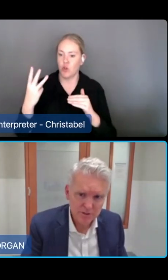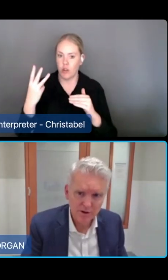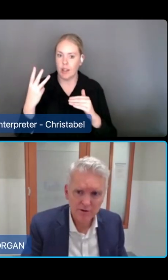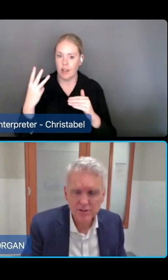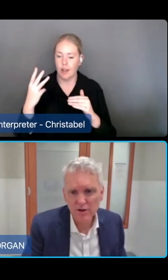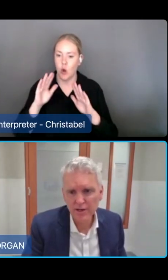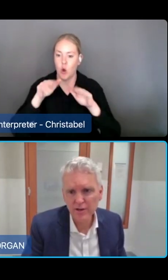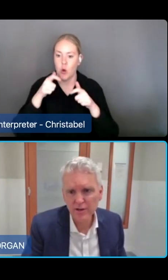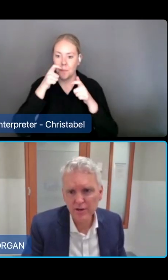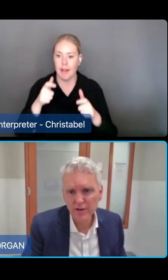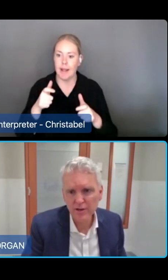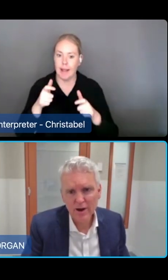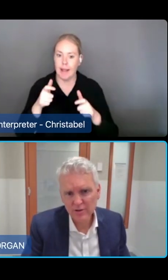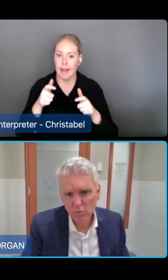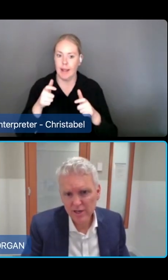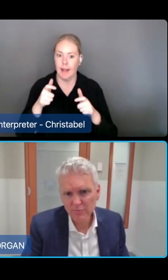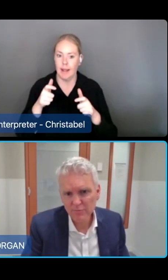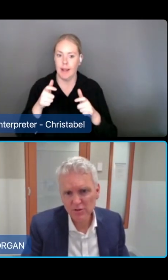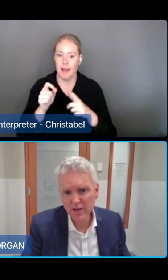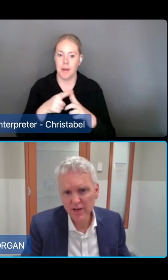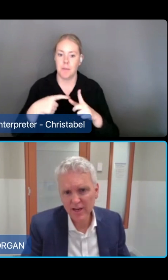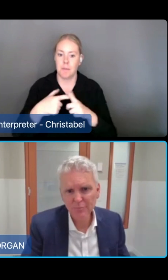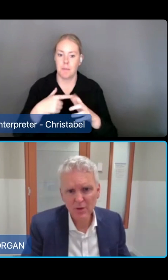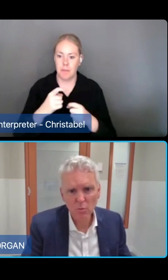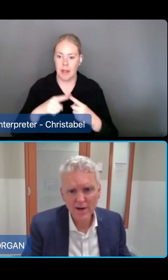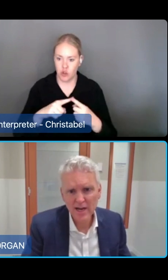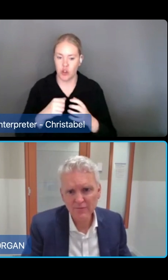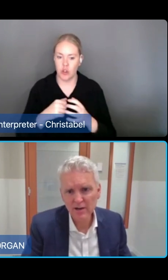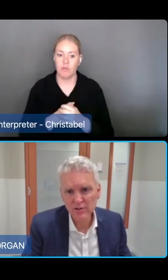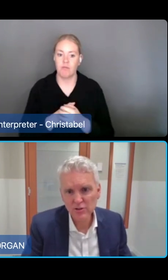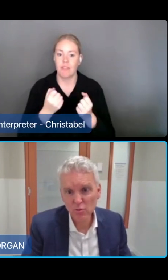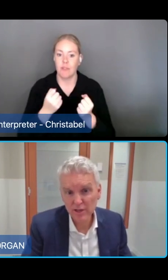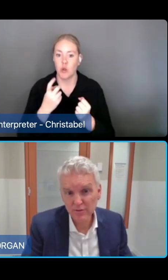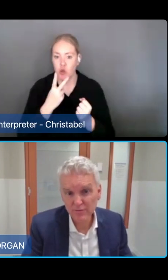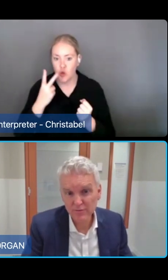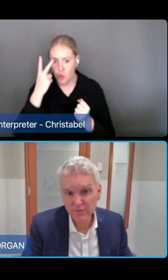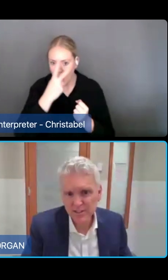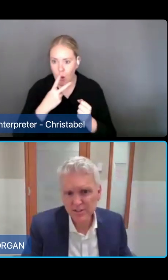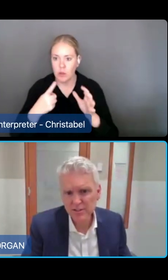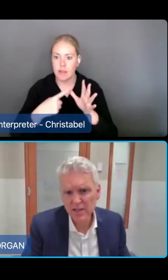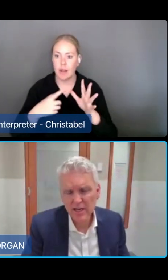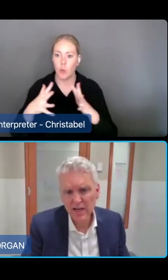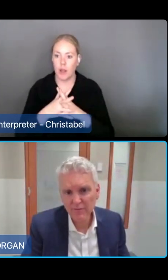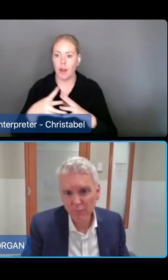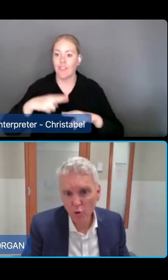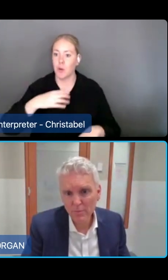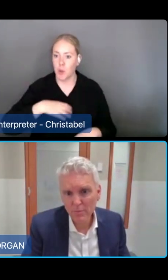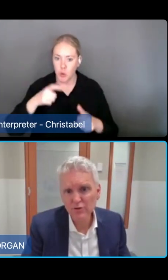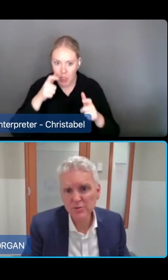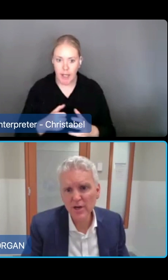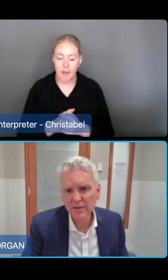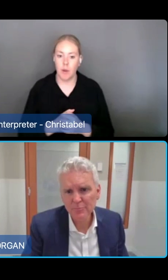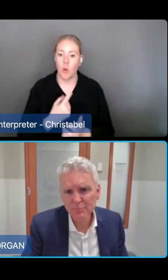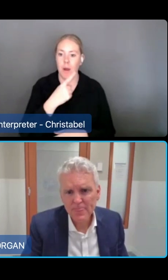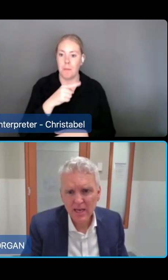this persona assigned two hours a week of personal care, one and a half hours a week of domestic assistance, four